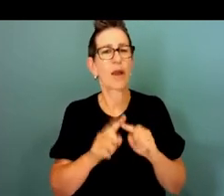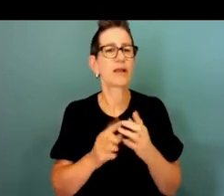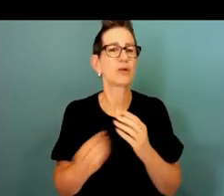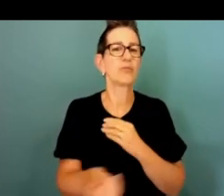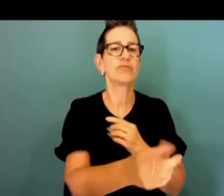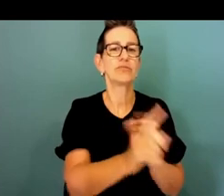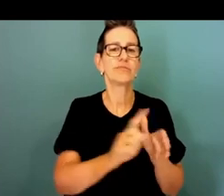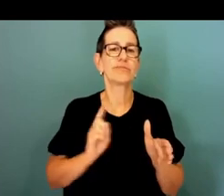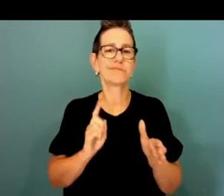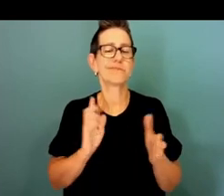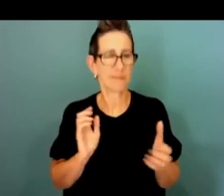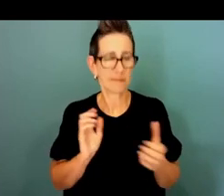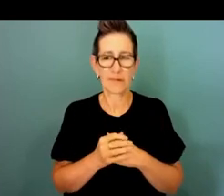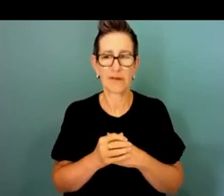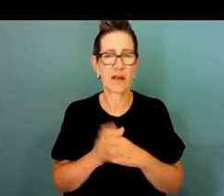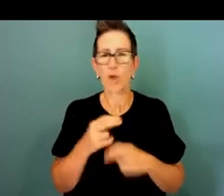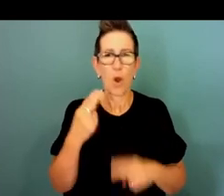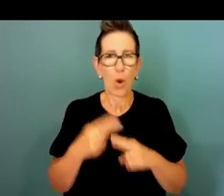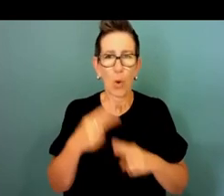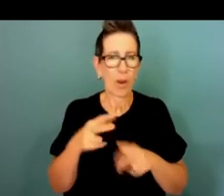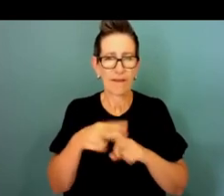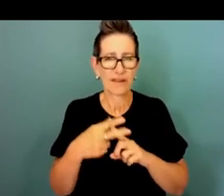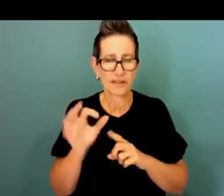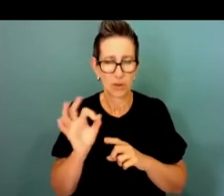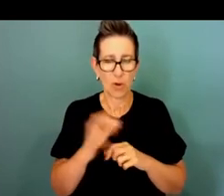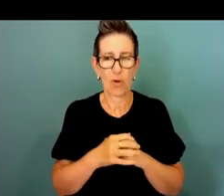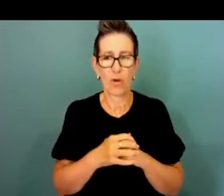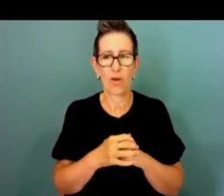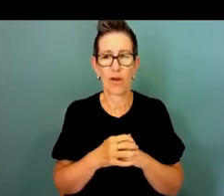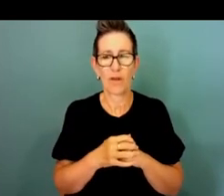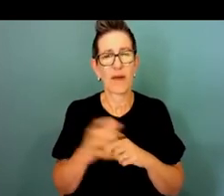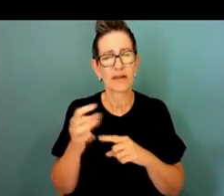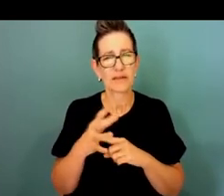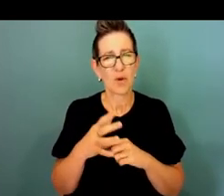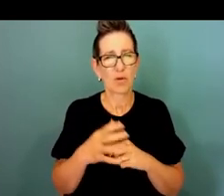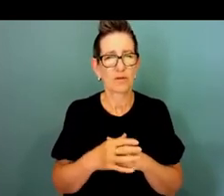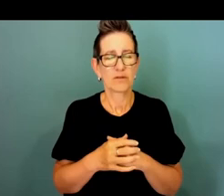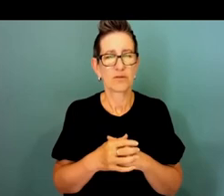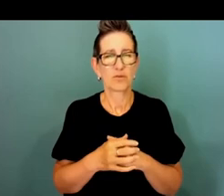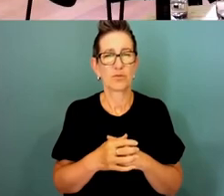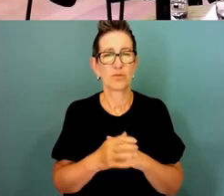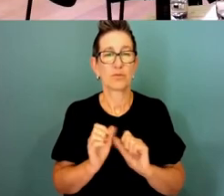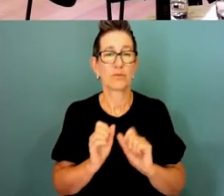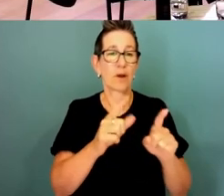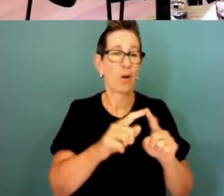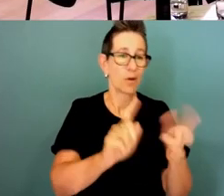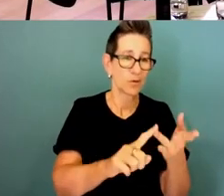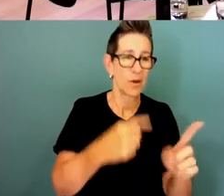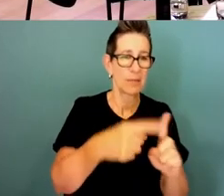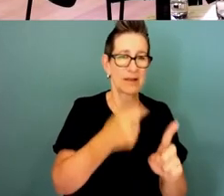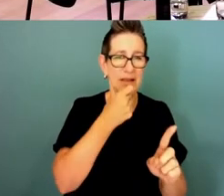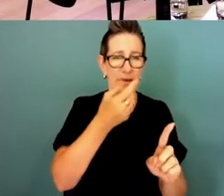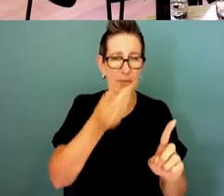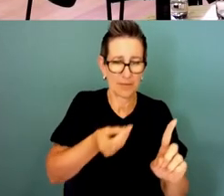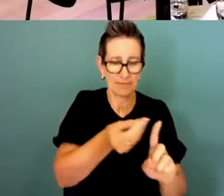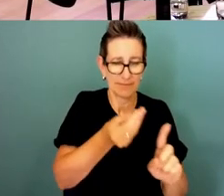there's no short term fix here but there's a really important piece of work that's going ahead thank you I I think that question had two parts